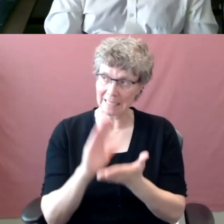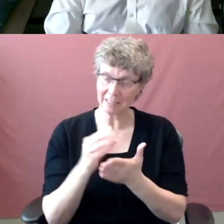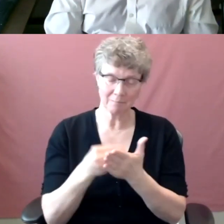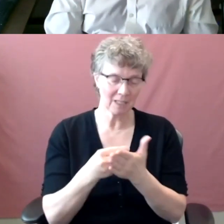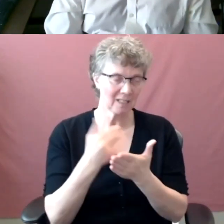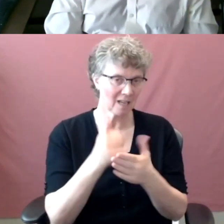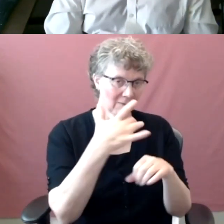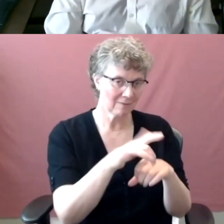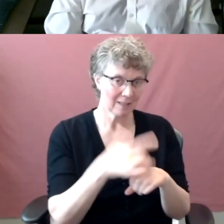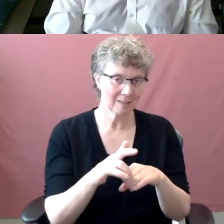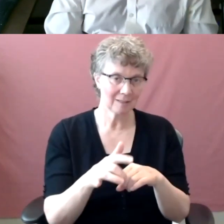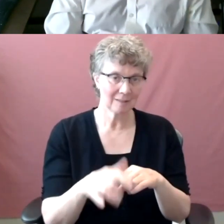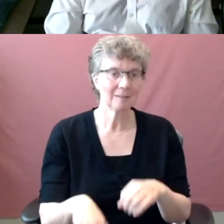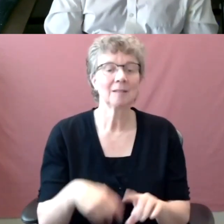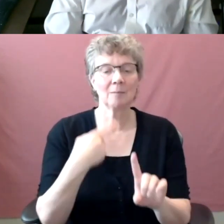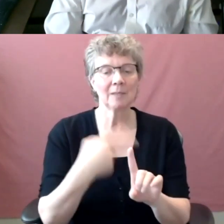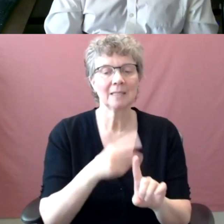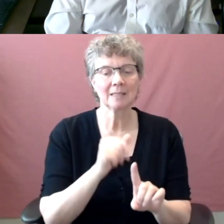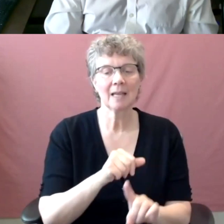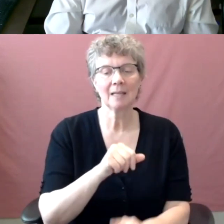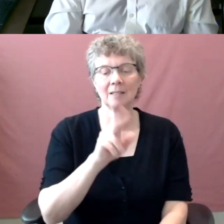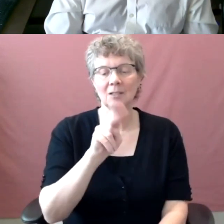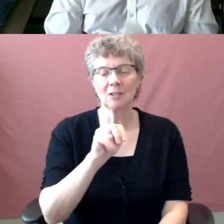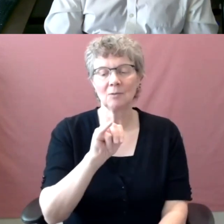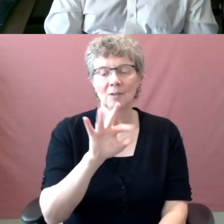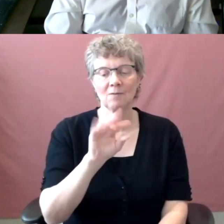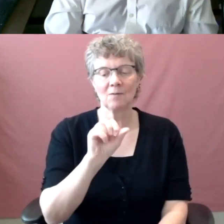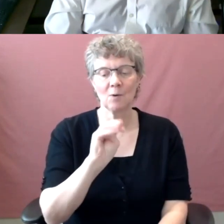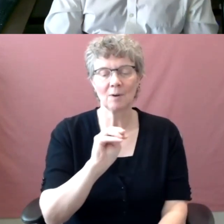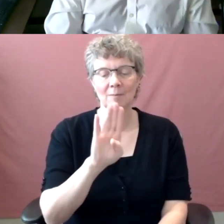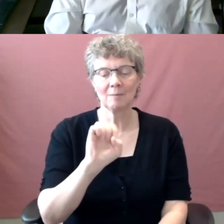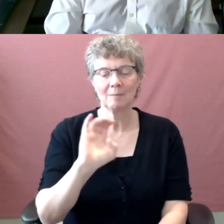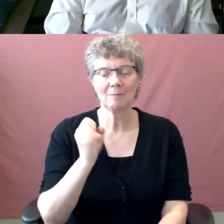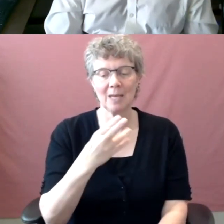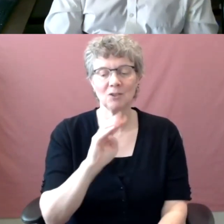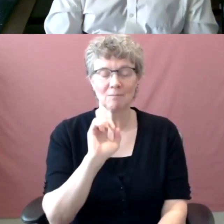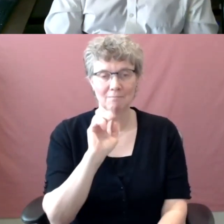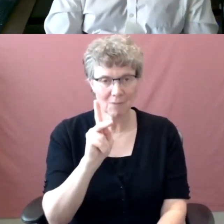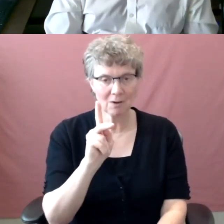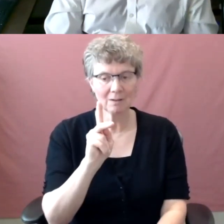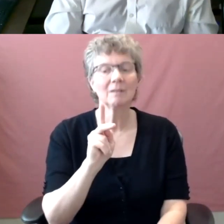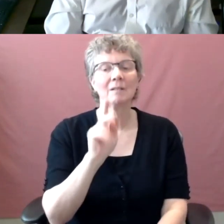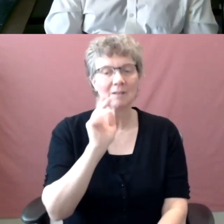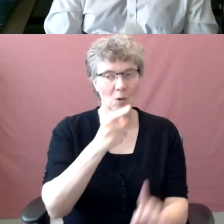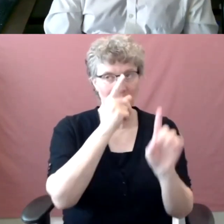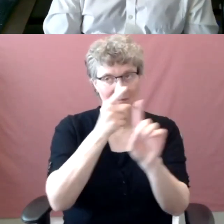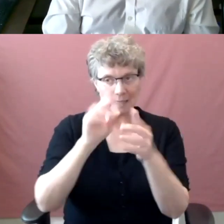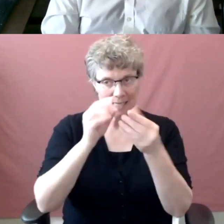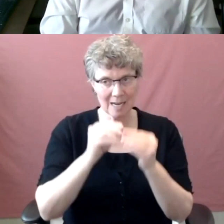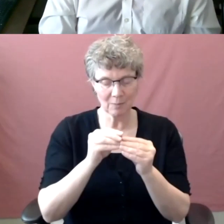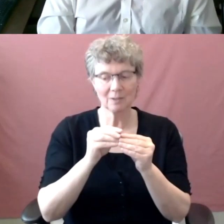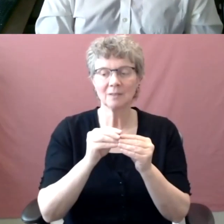really, really well positioned in terms of IT service provision. So the response